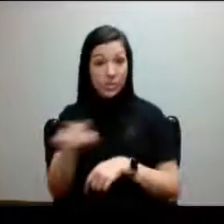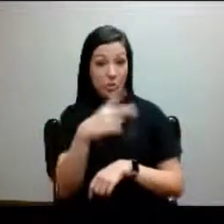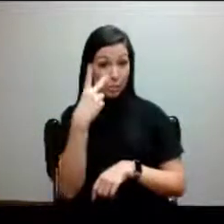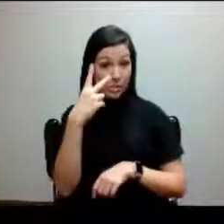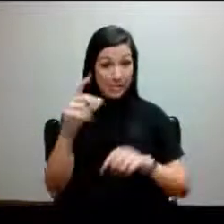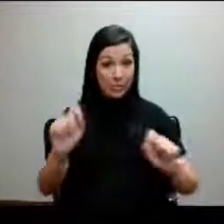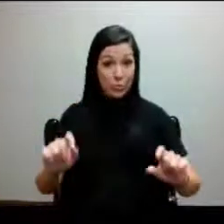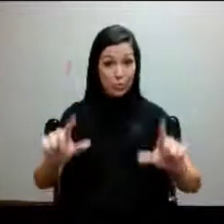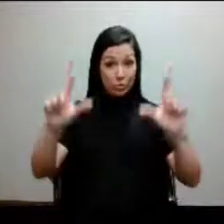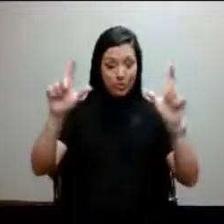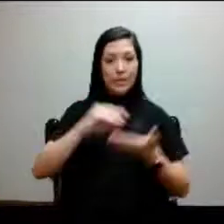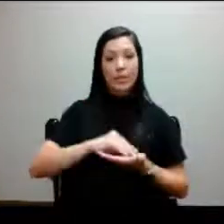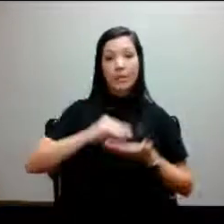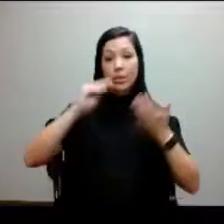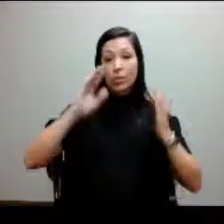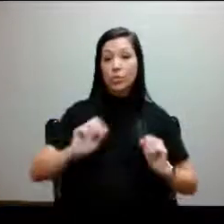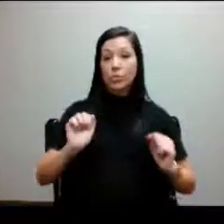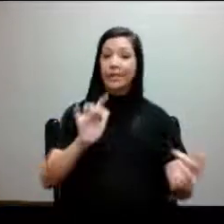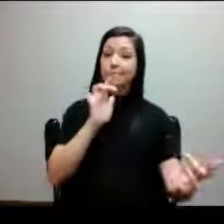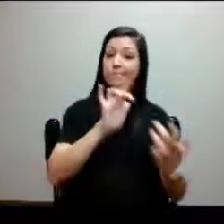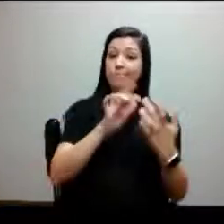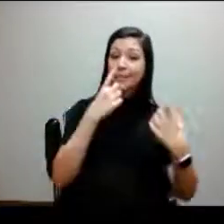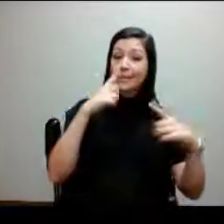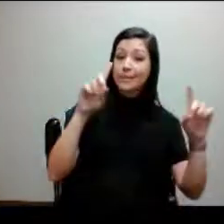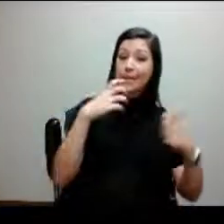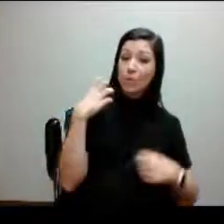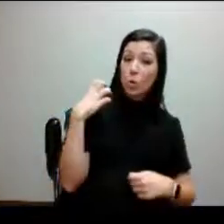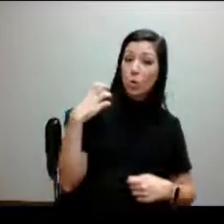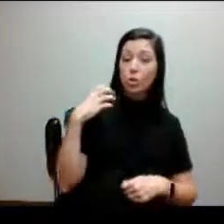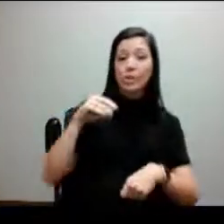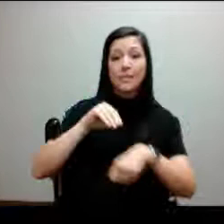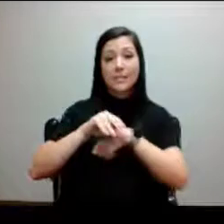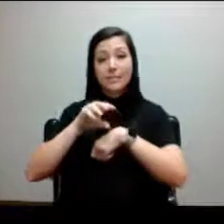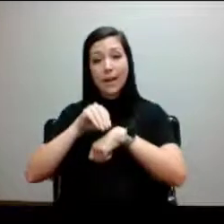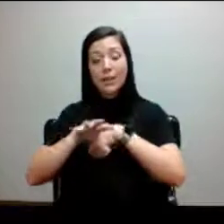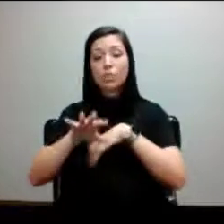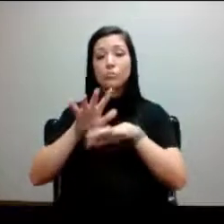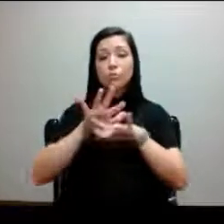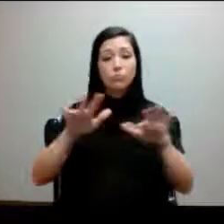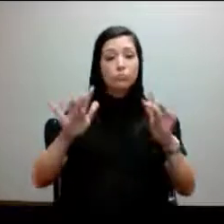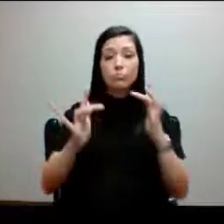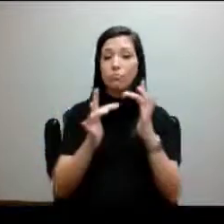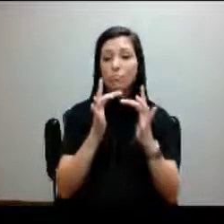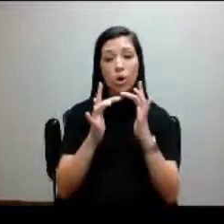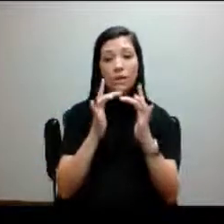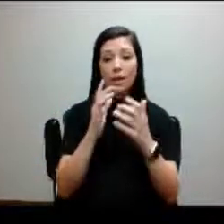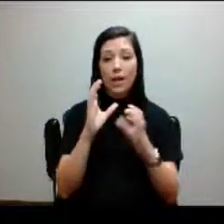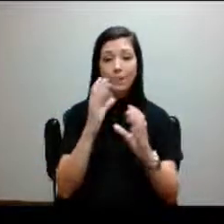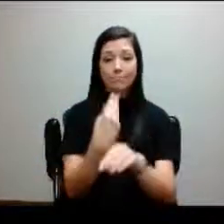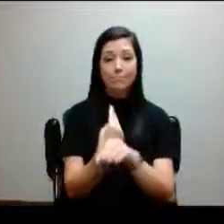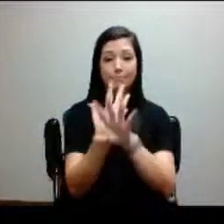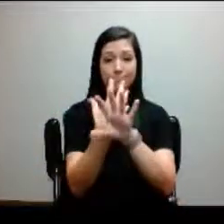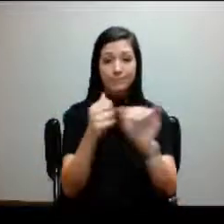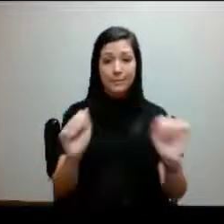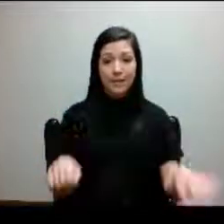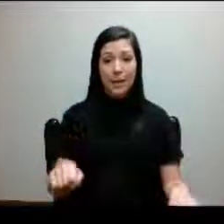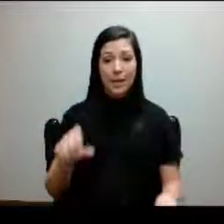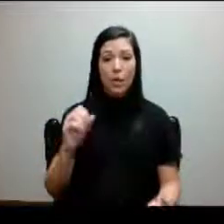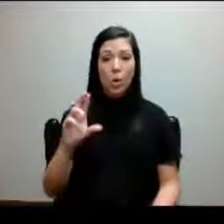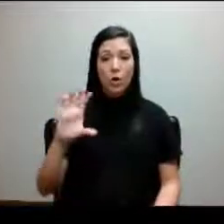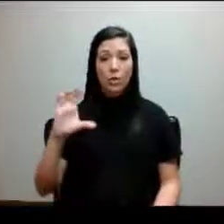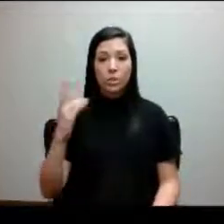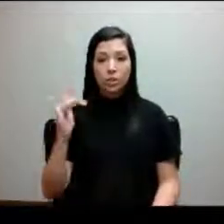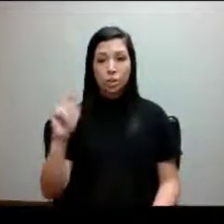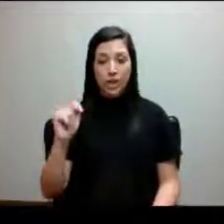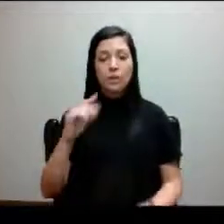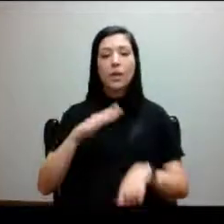students can reach our success coaches, advisors, and counselors through online chat, which is up